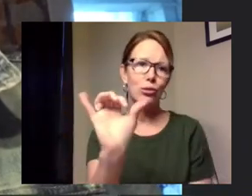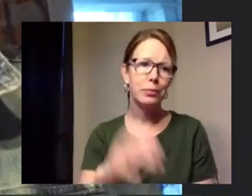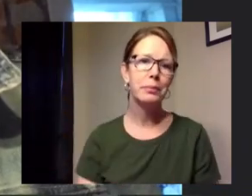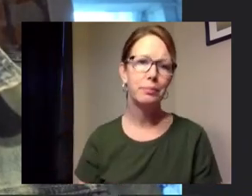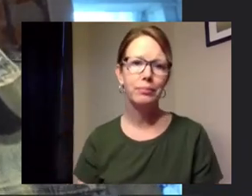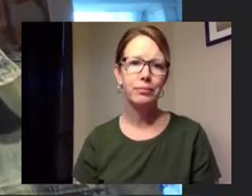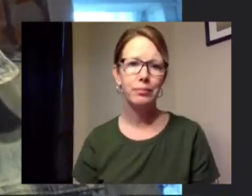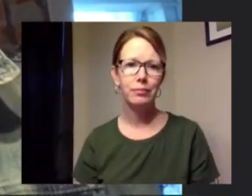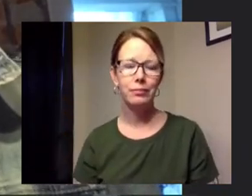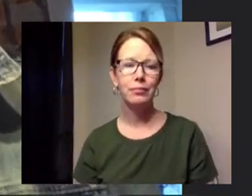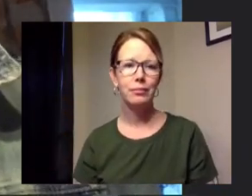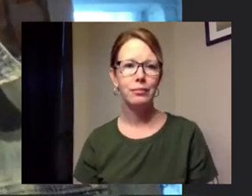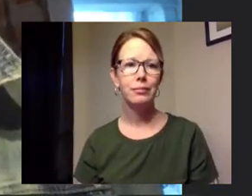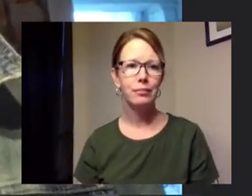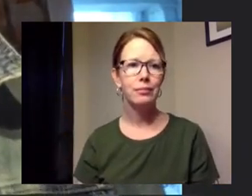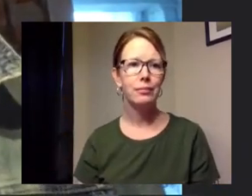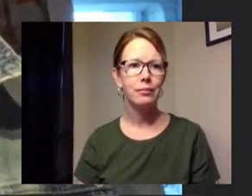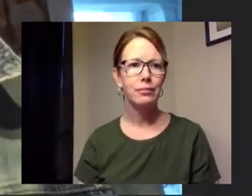town